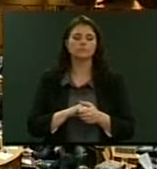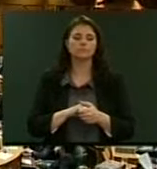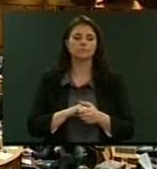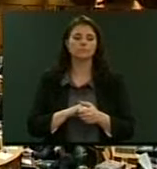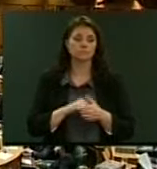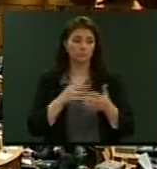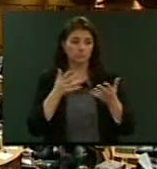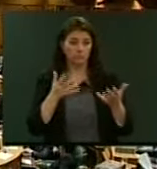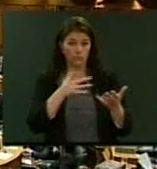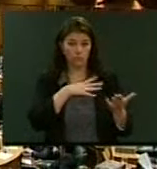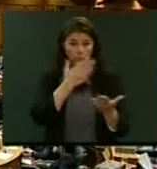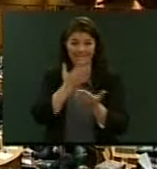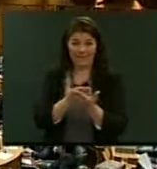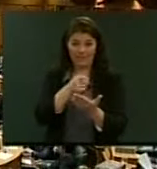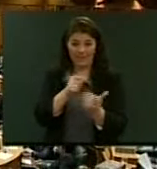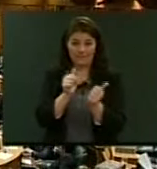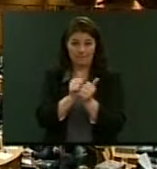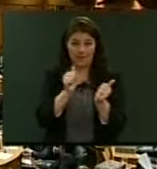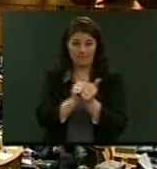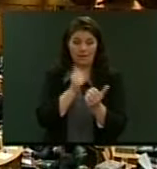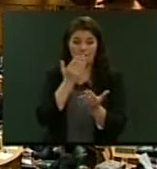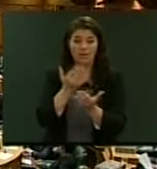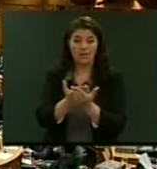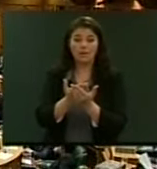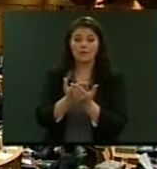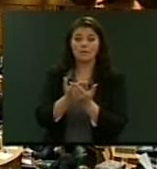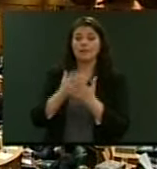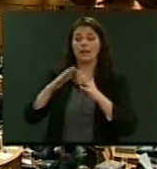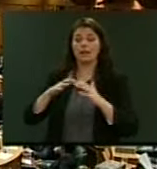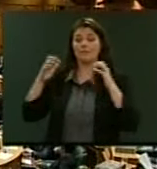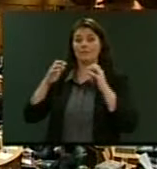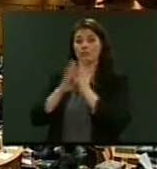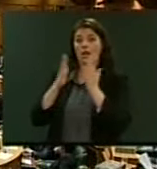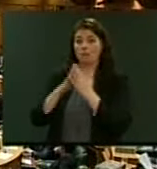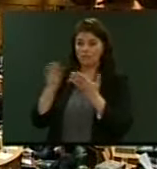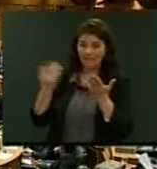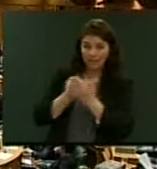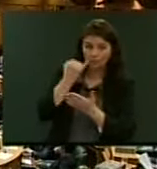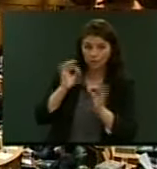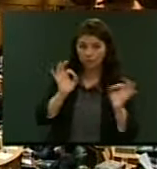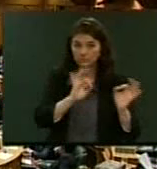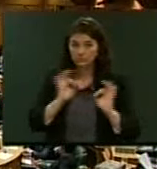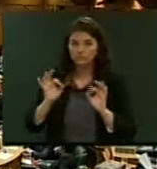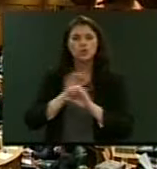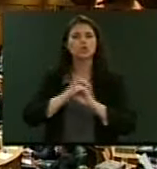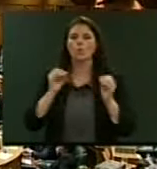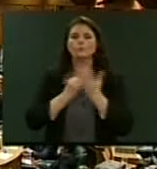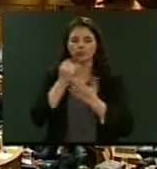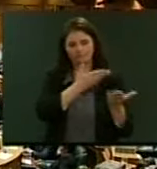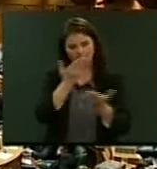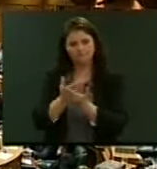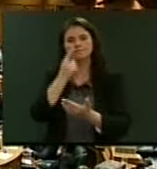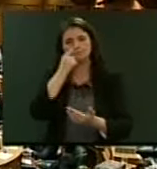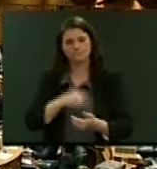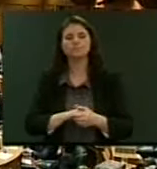Leave a source to table that particular information prepared by the Parliamentary Library before the members are in the objection. There is none, it can be tabled. Point